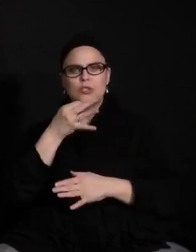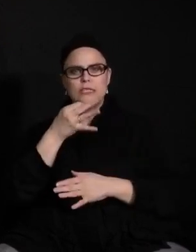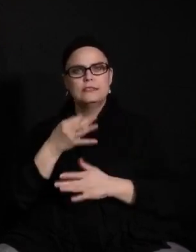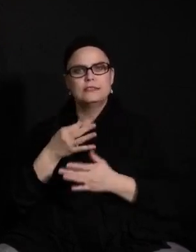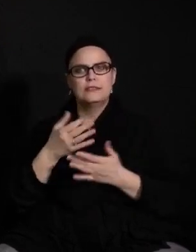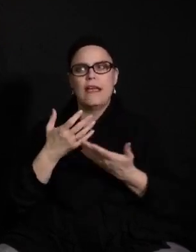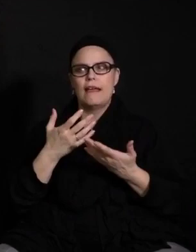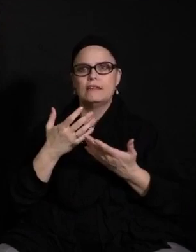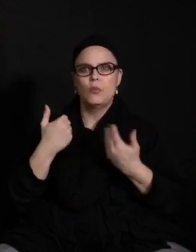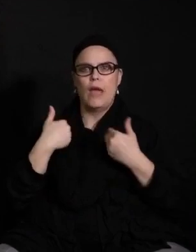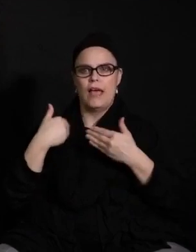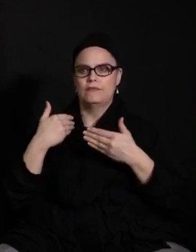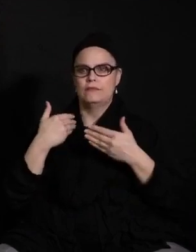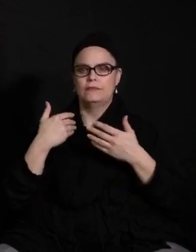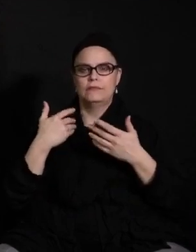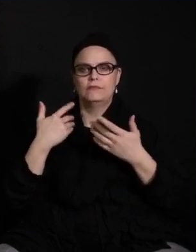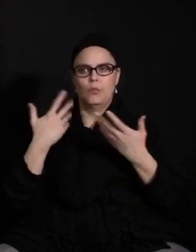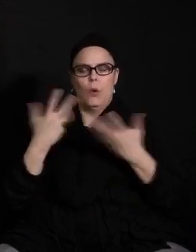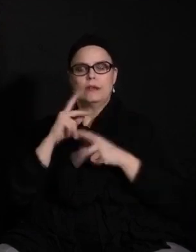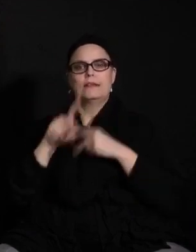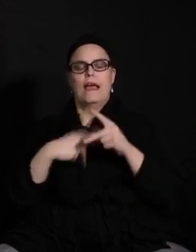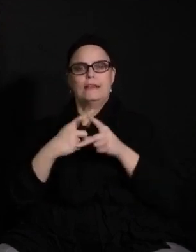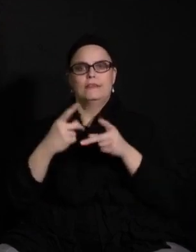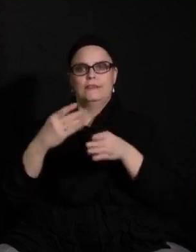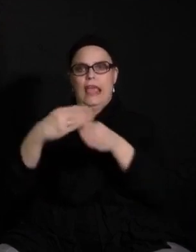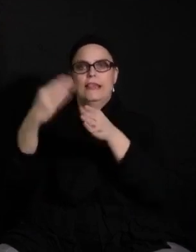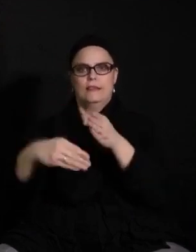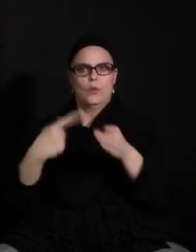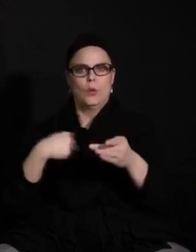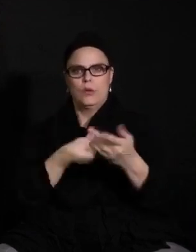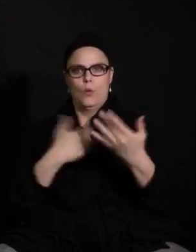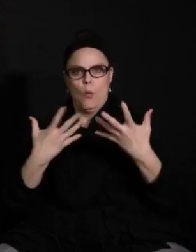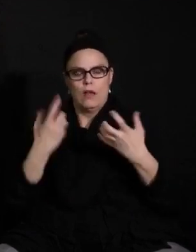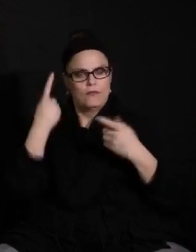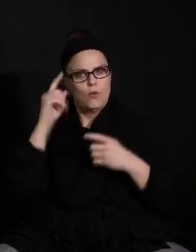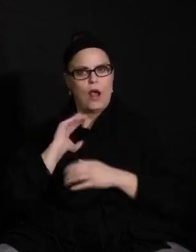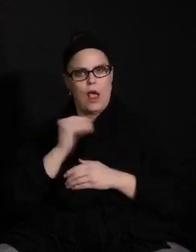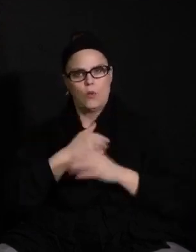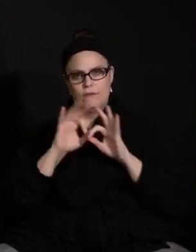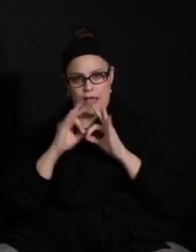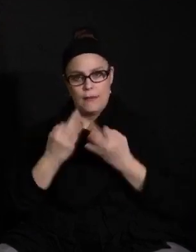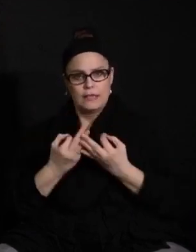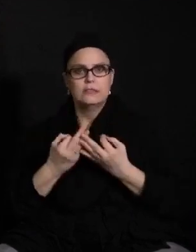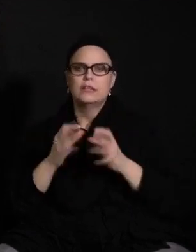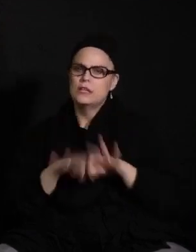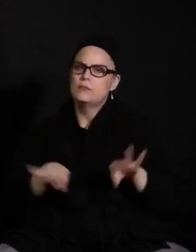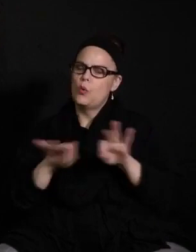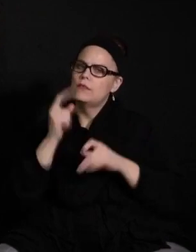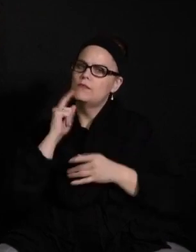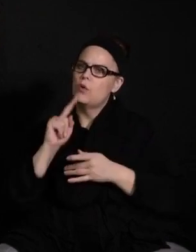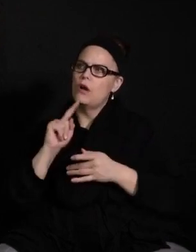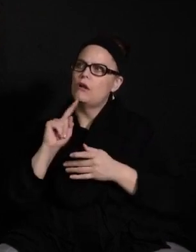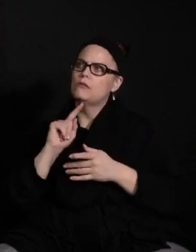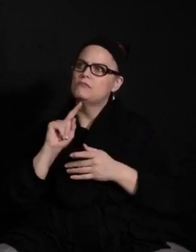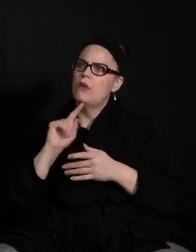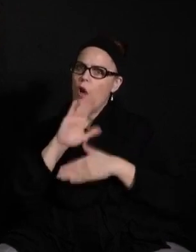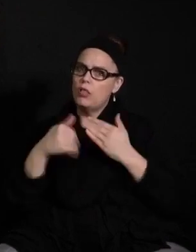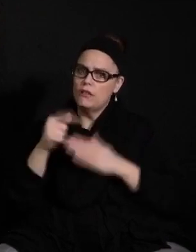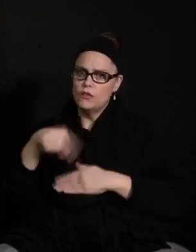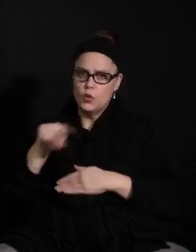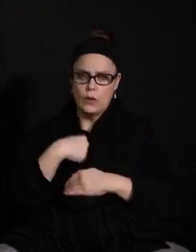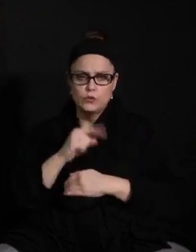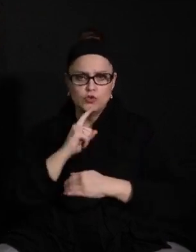of outcomes that we want for our students and for our families. It's very important to me, and I'm sure it's very important to all of you. So I do appreciate